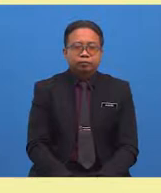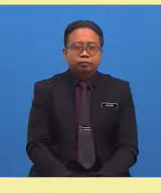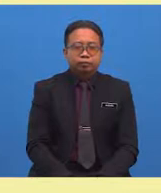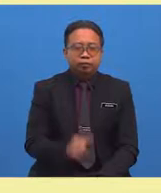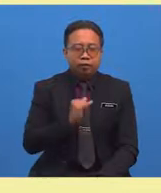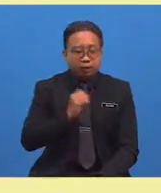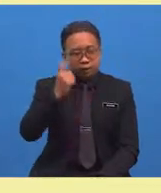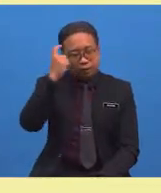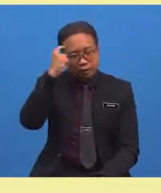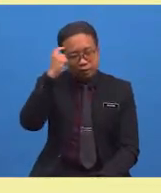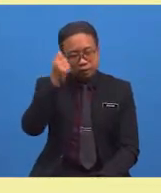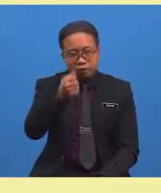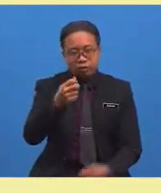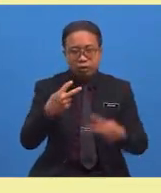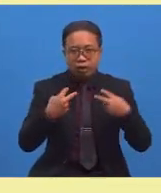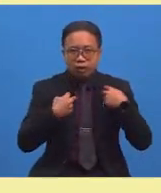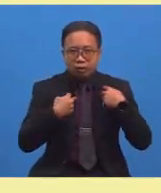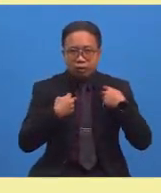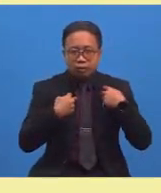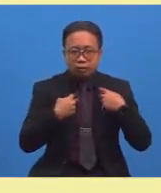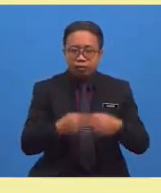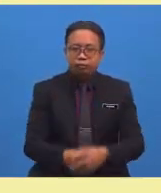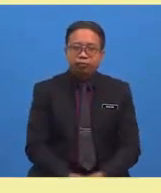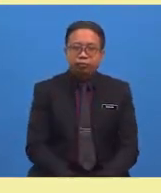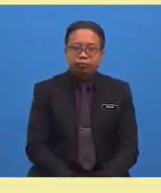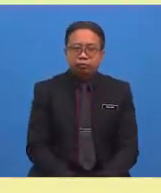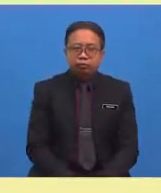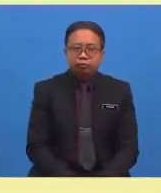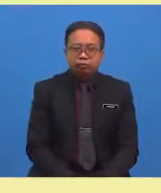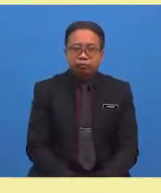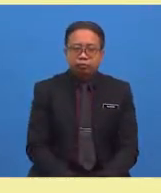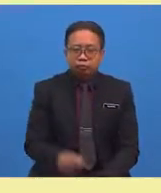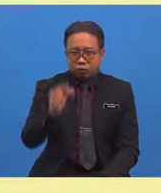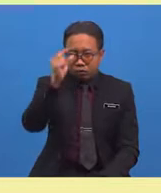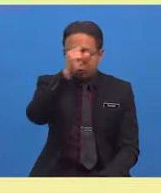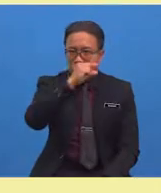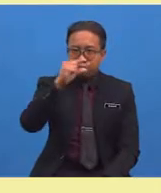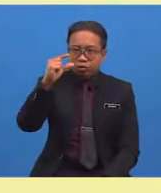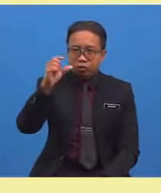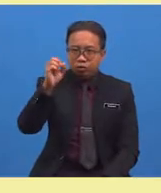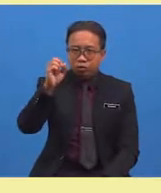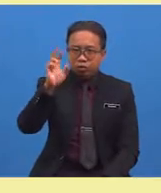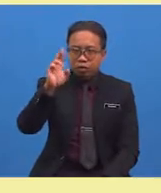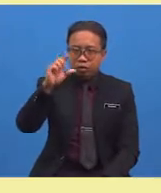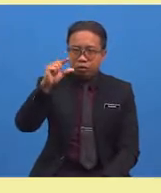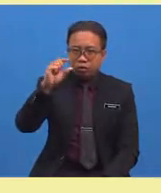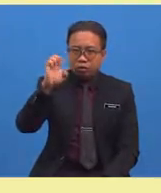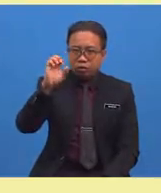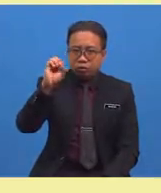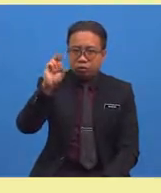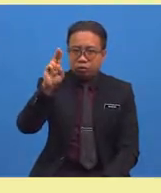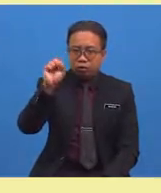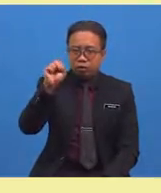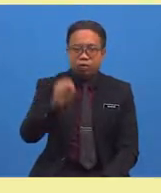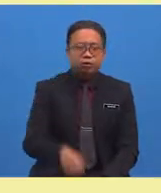I think you have that one right. Gorgeous. The kangaroo looks gorgeous.